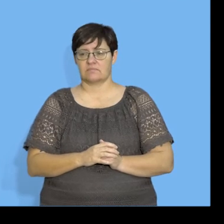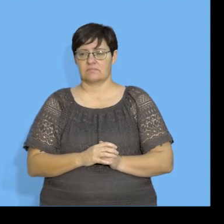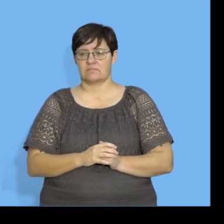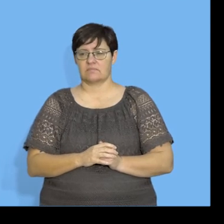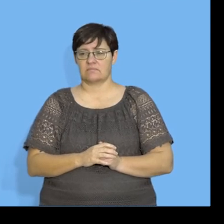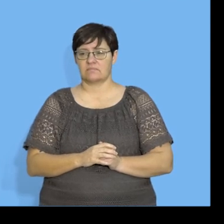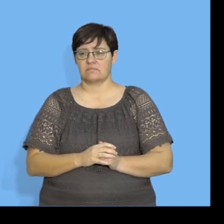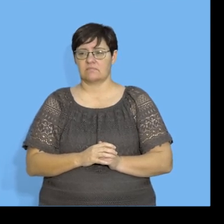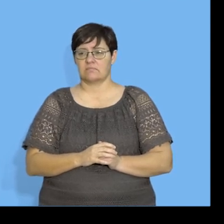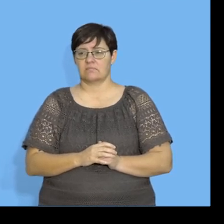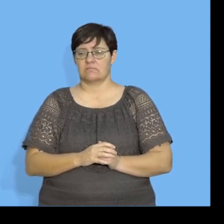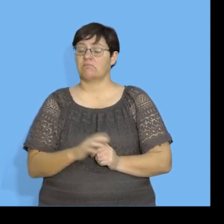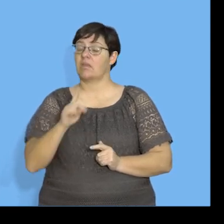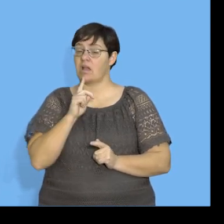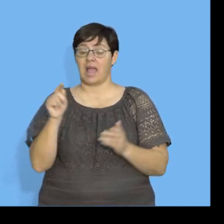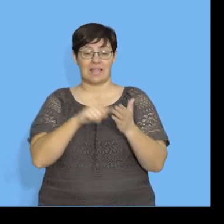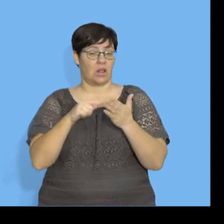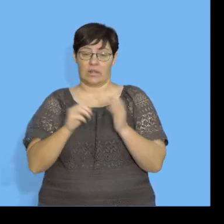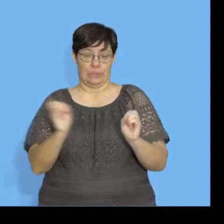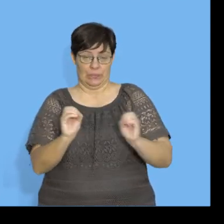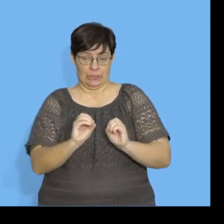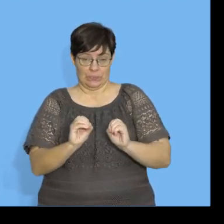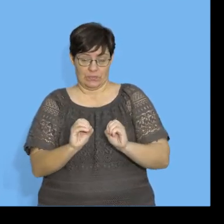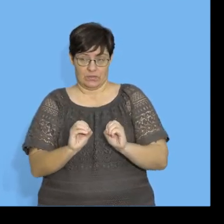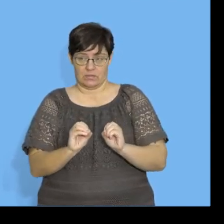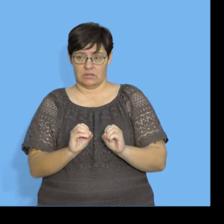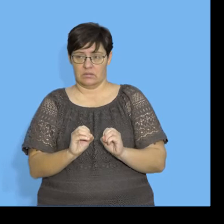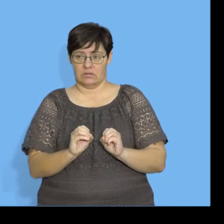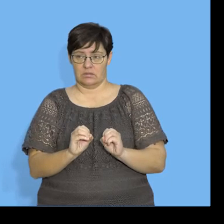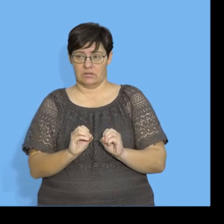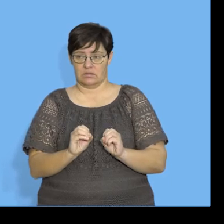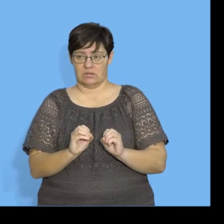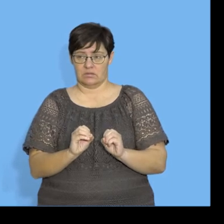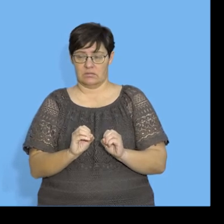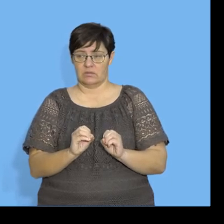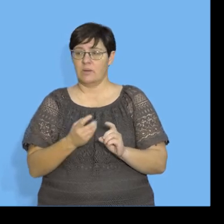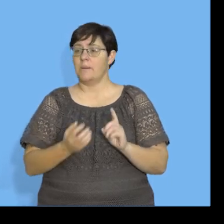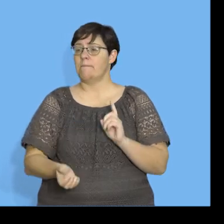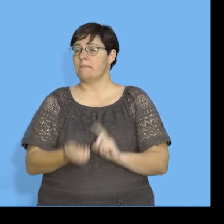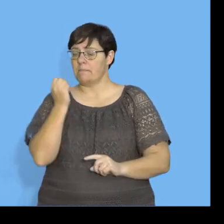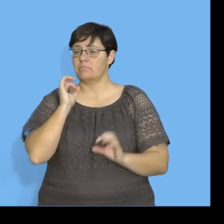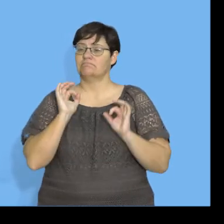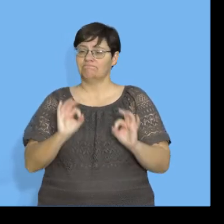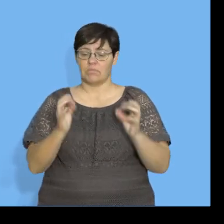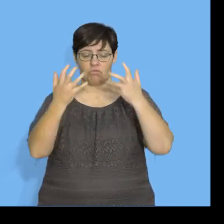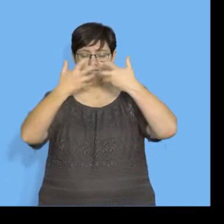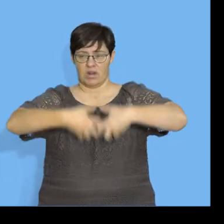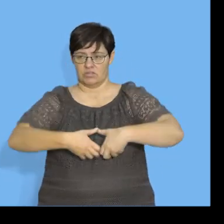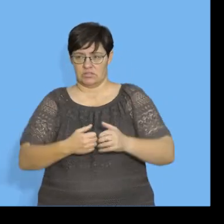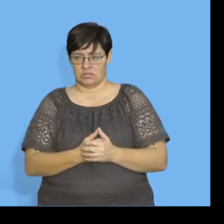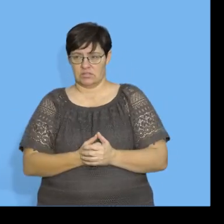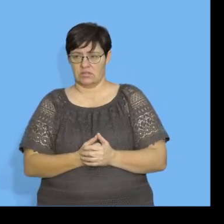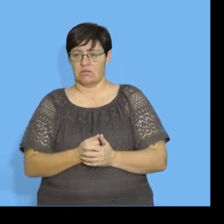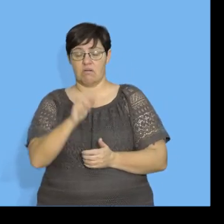Now, without using a calculator, I mean, without using a calculator, find the correlation